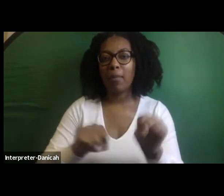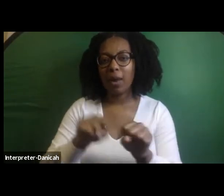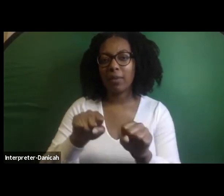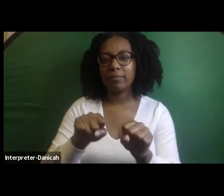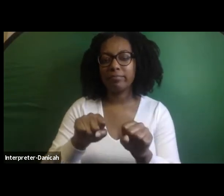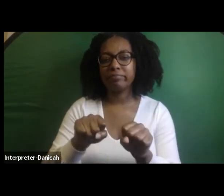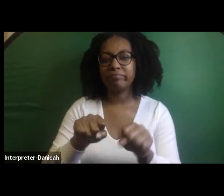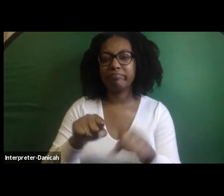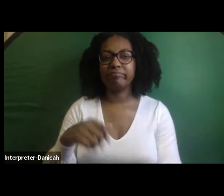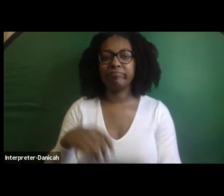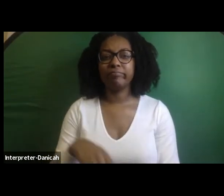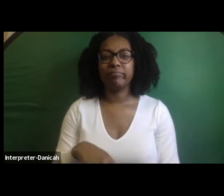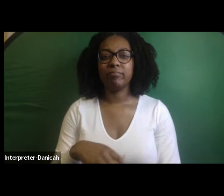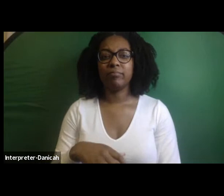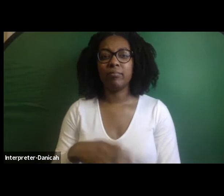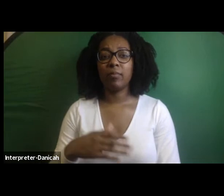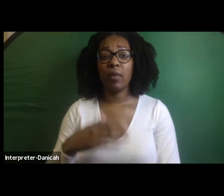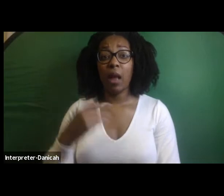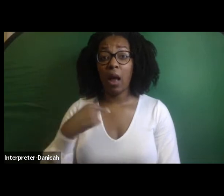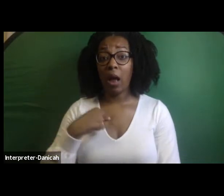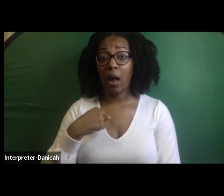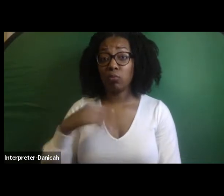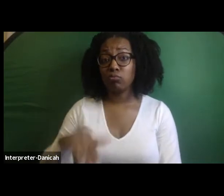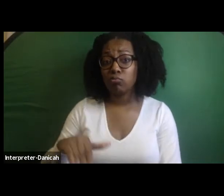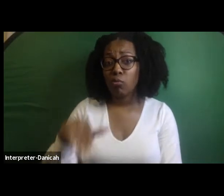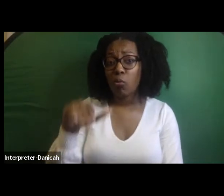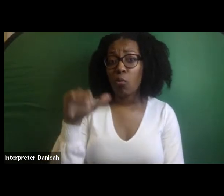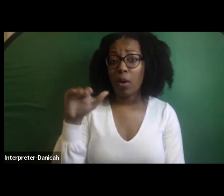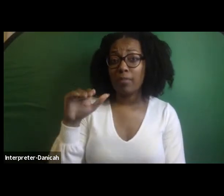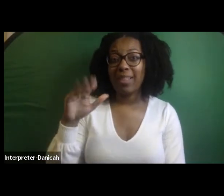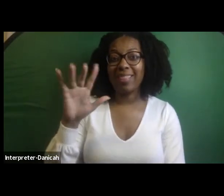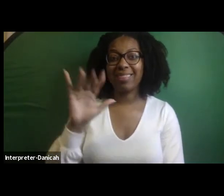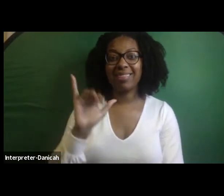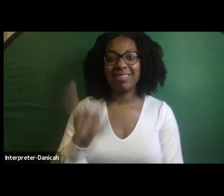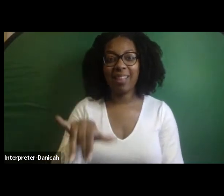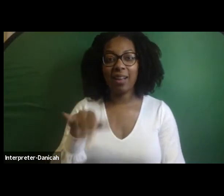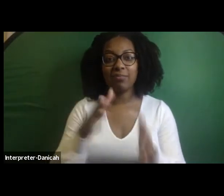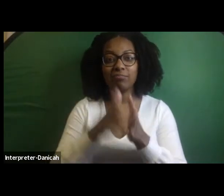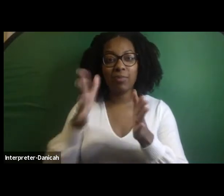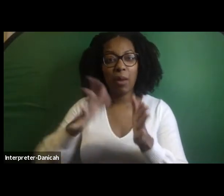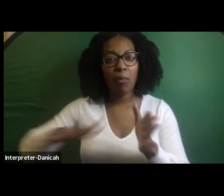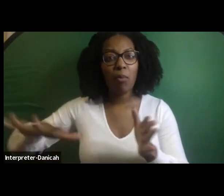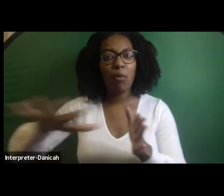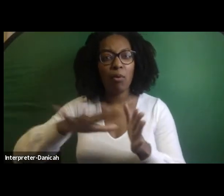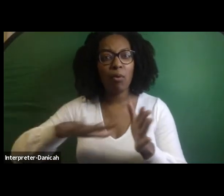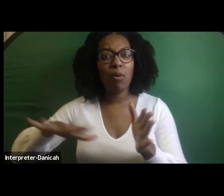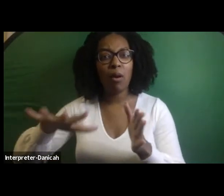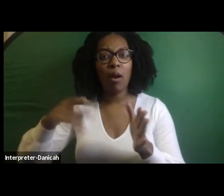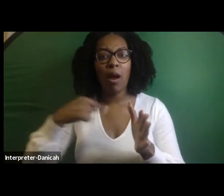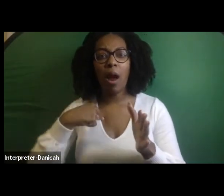was able to go by my grandmom's house that wants her house.